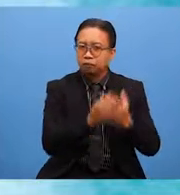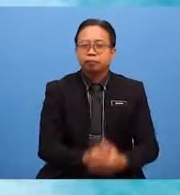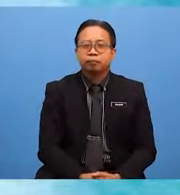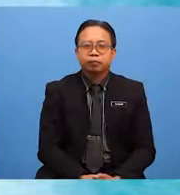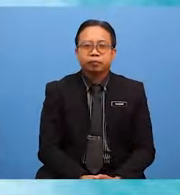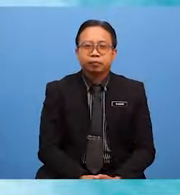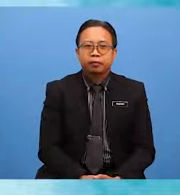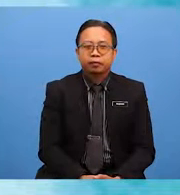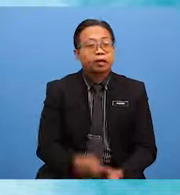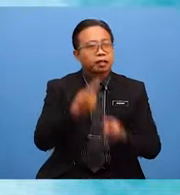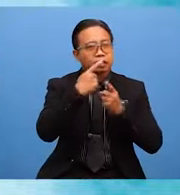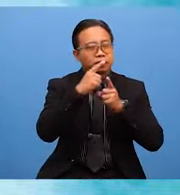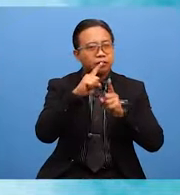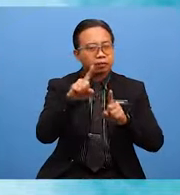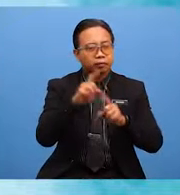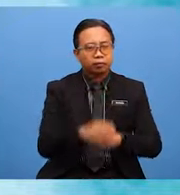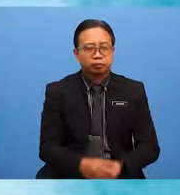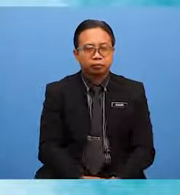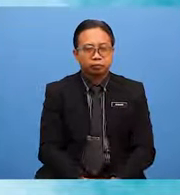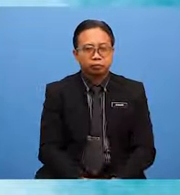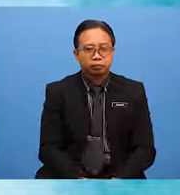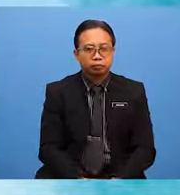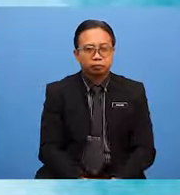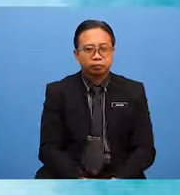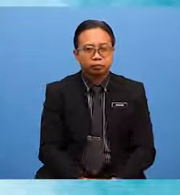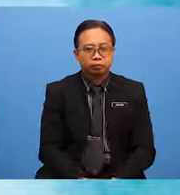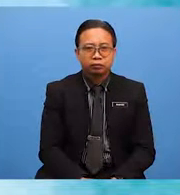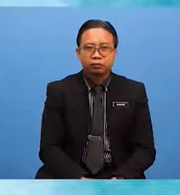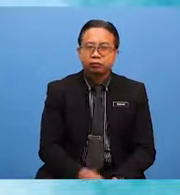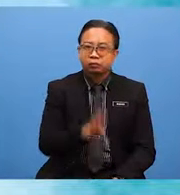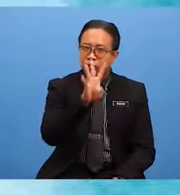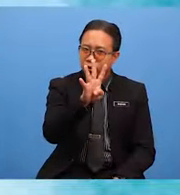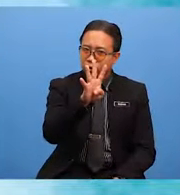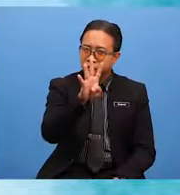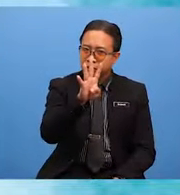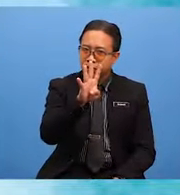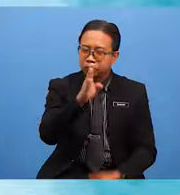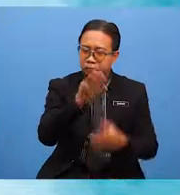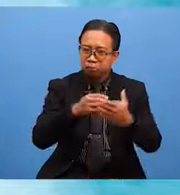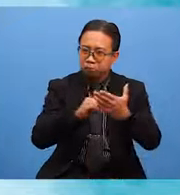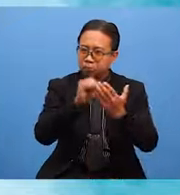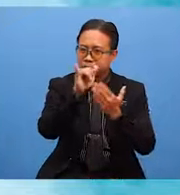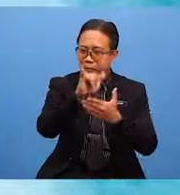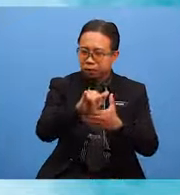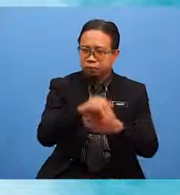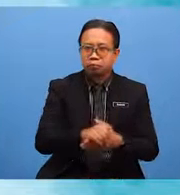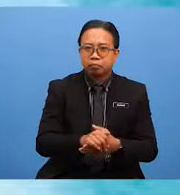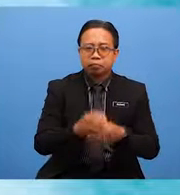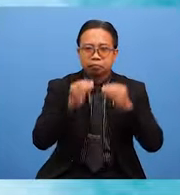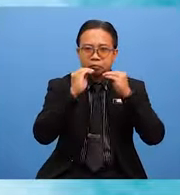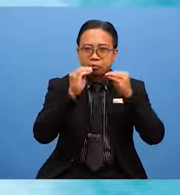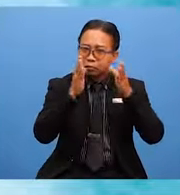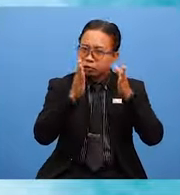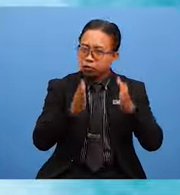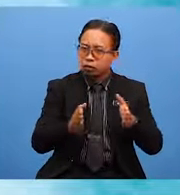Here are the answers. May 14th. 14th. Our teacher advisors. Ms. Jake